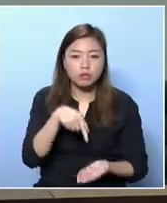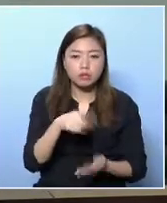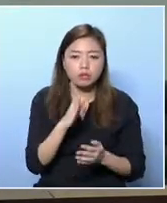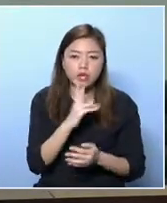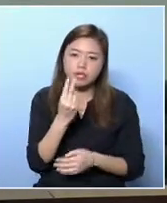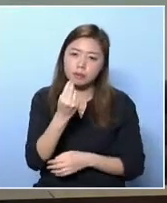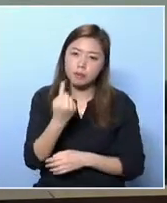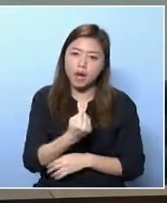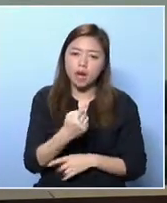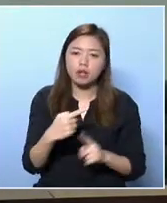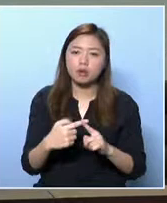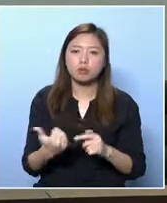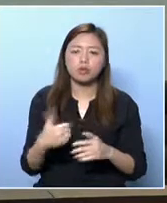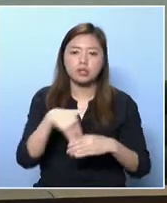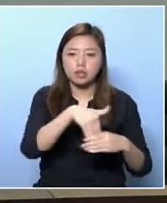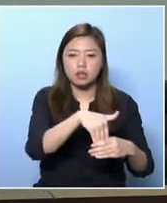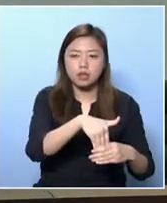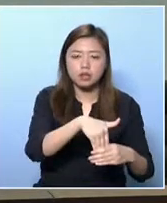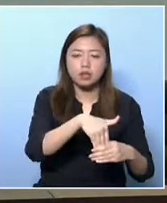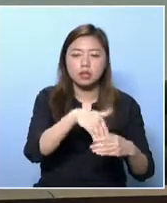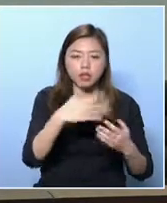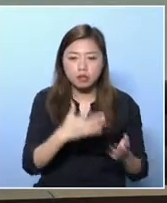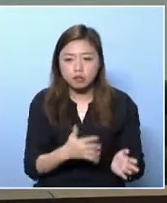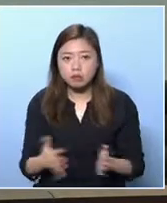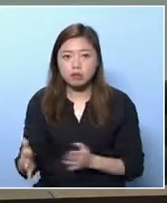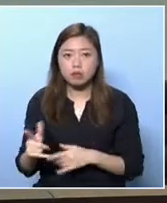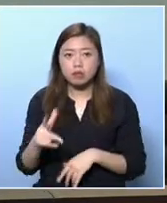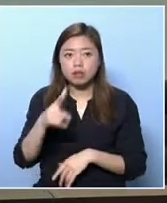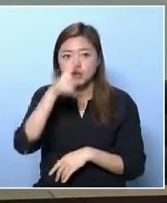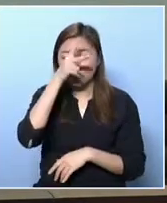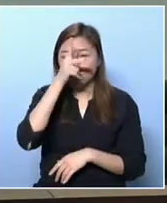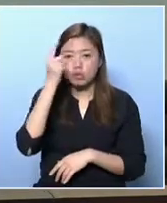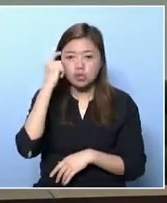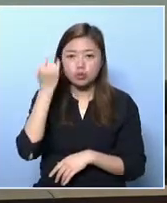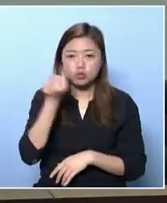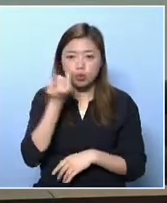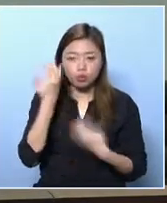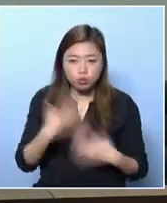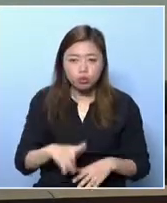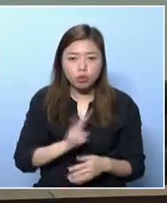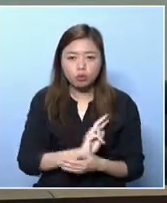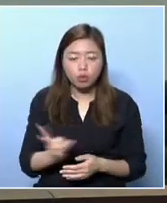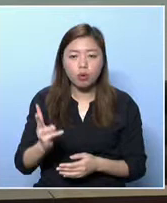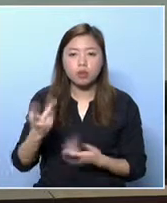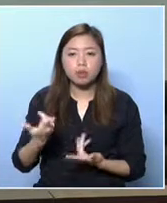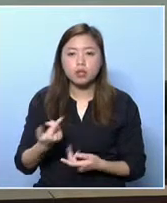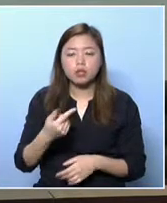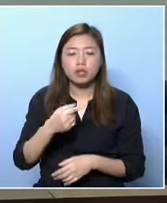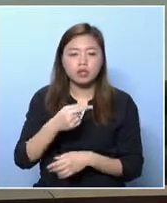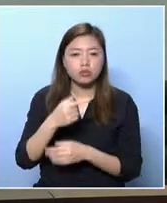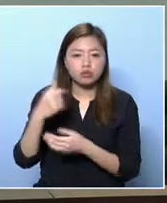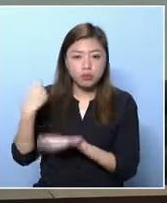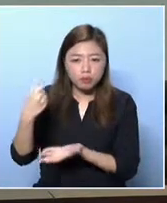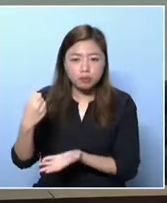was criticized to be ripped with roof holes. And it said that 250,000 households will be